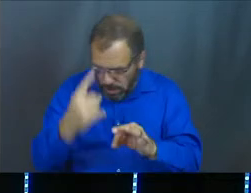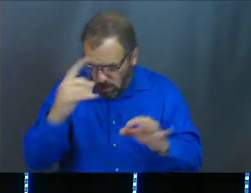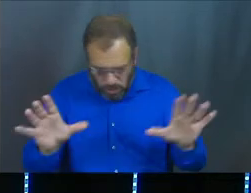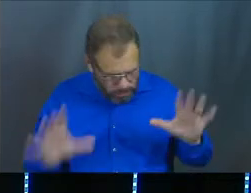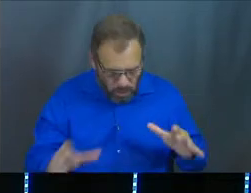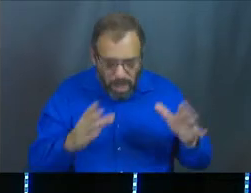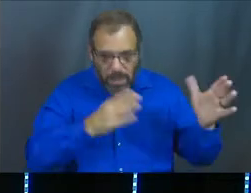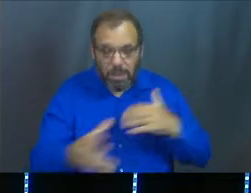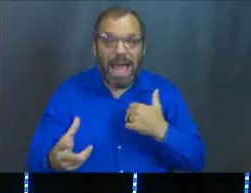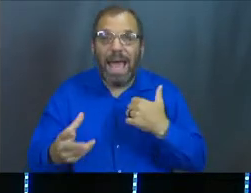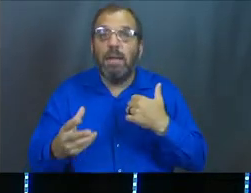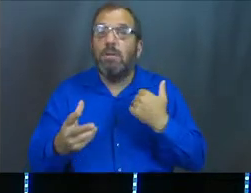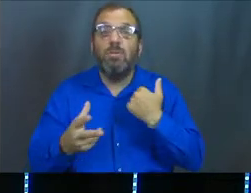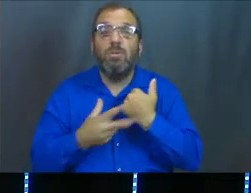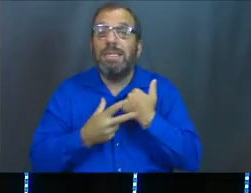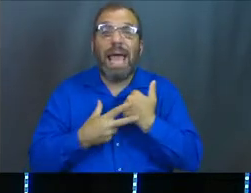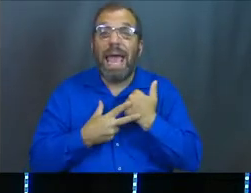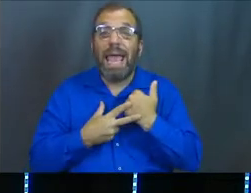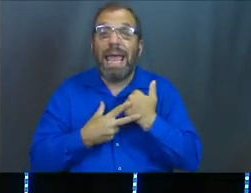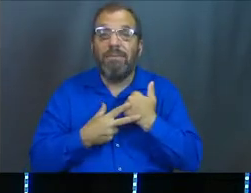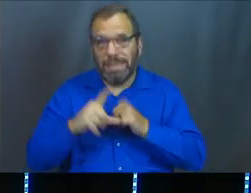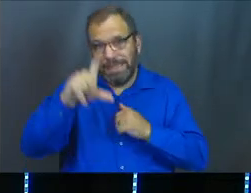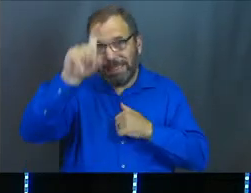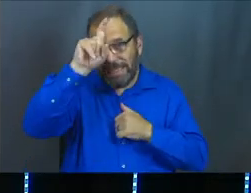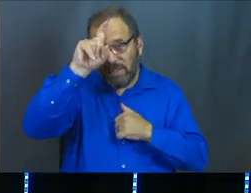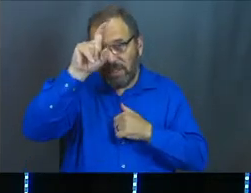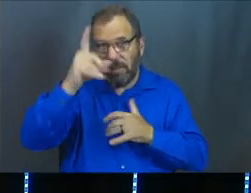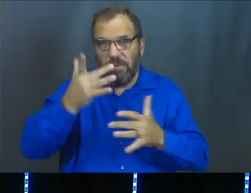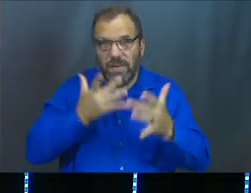plan to save the ancient world from famine.